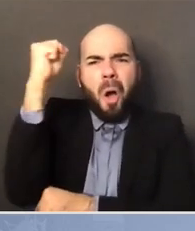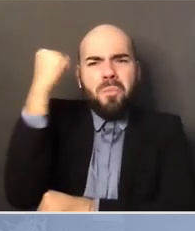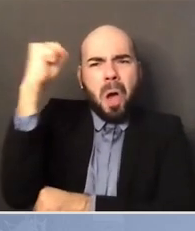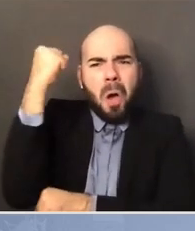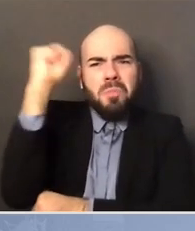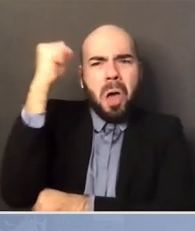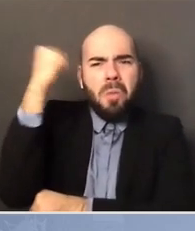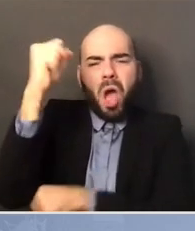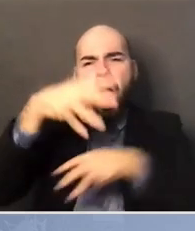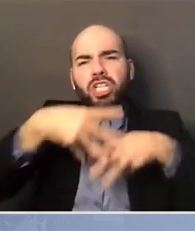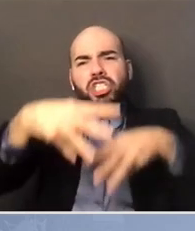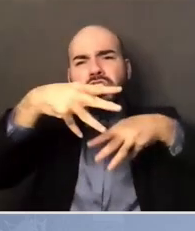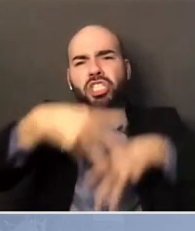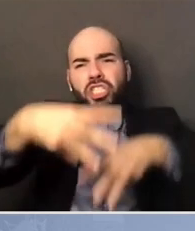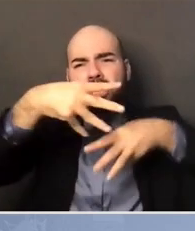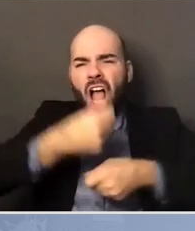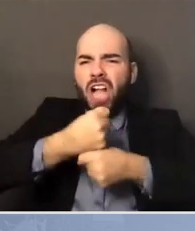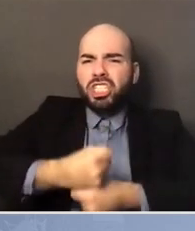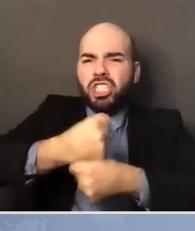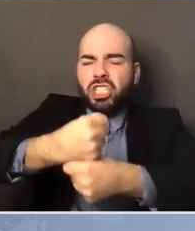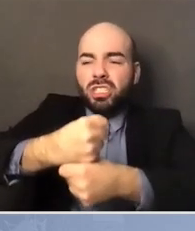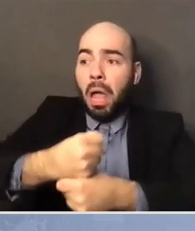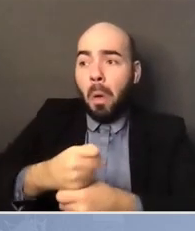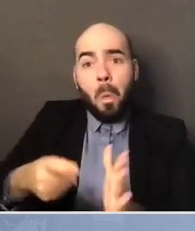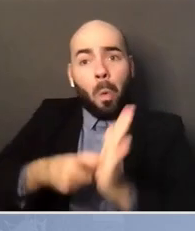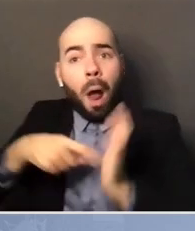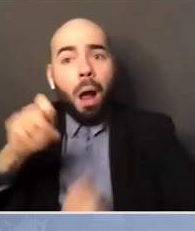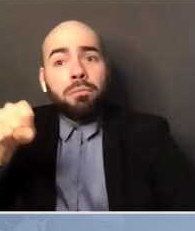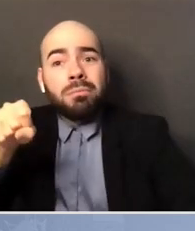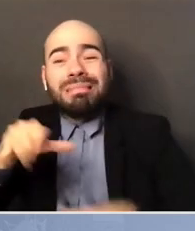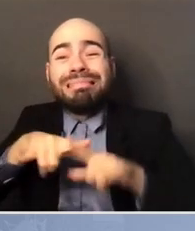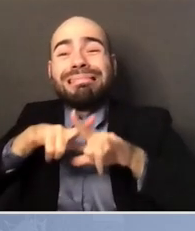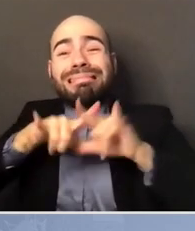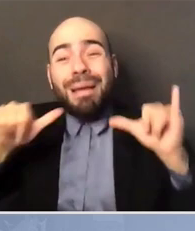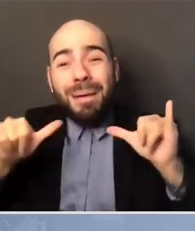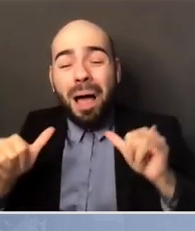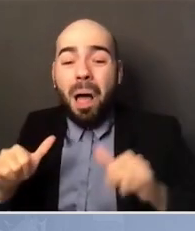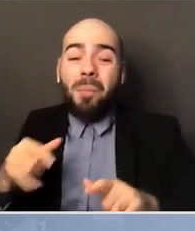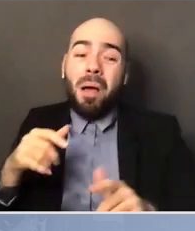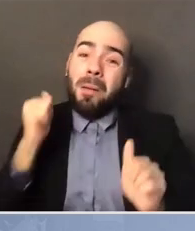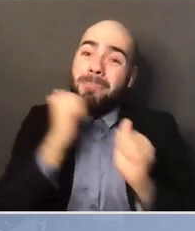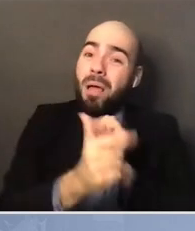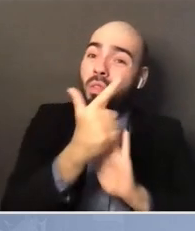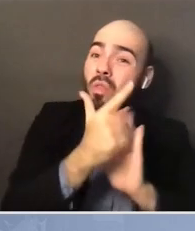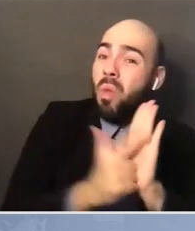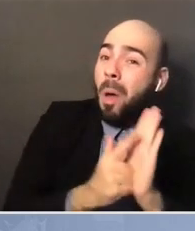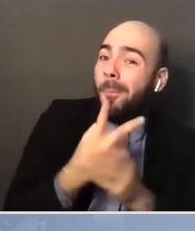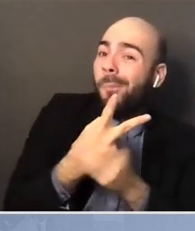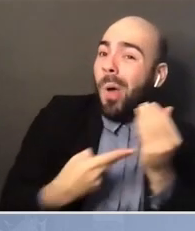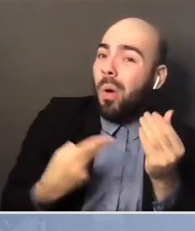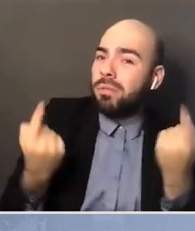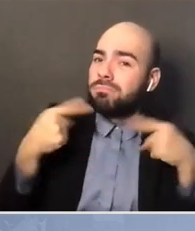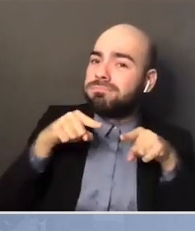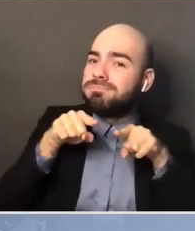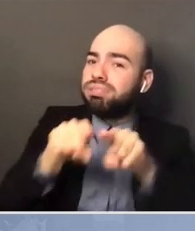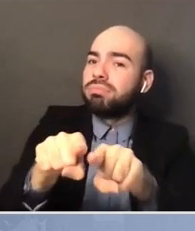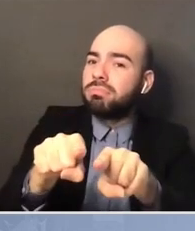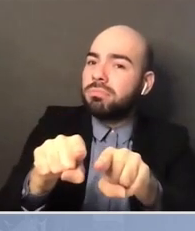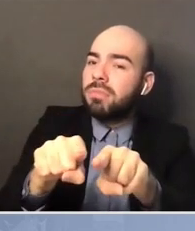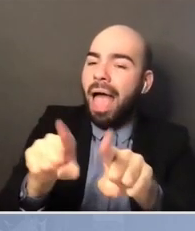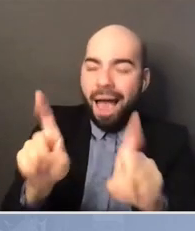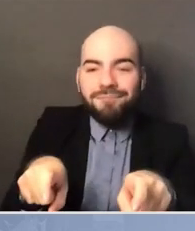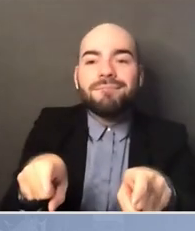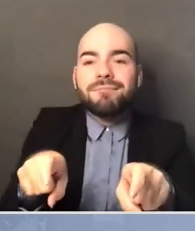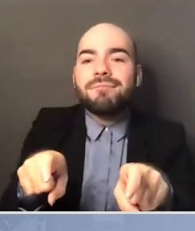it just kind of dissipates. It goes away. What we have to do is always